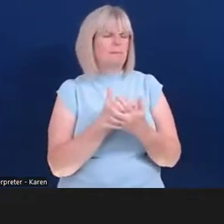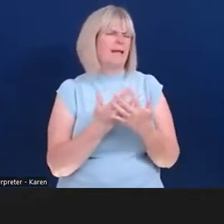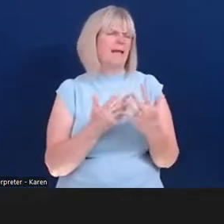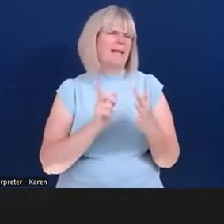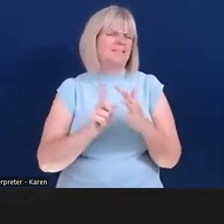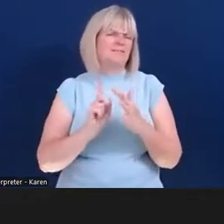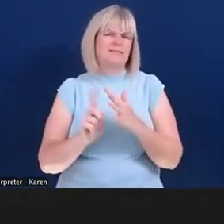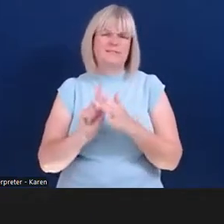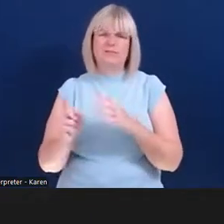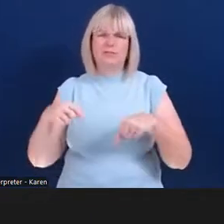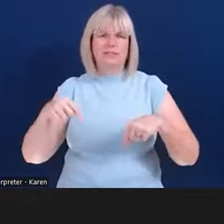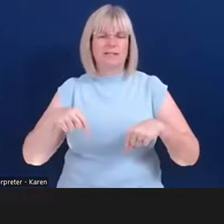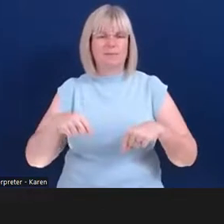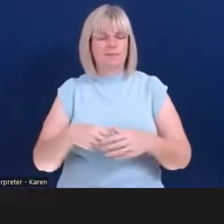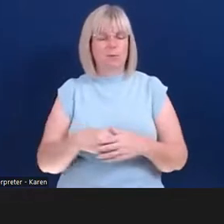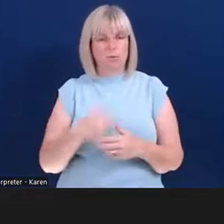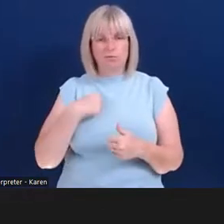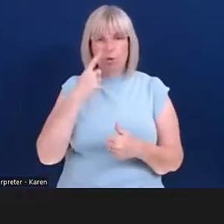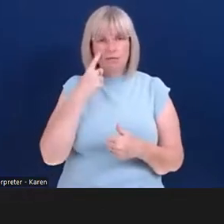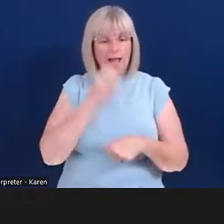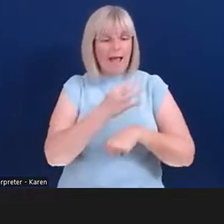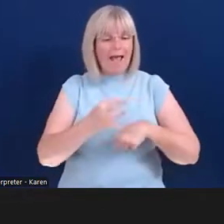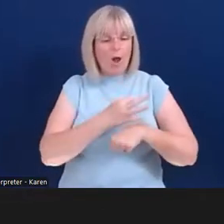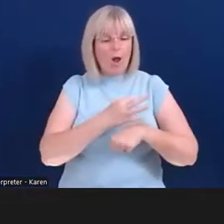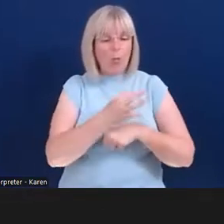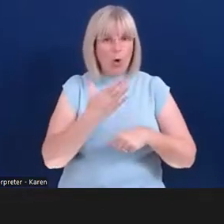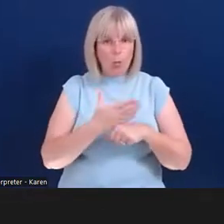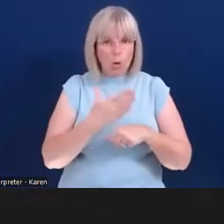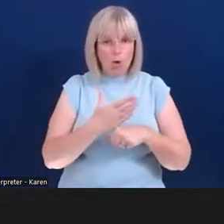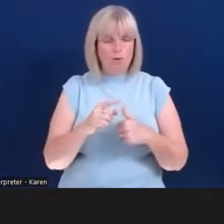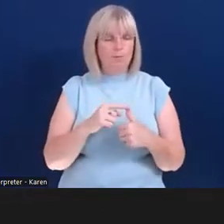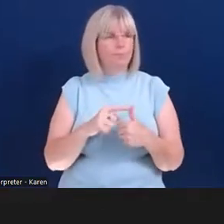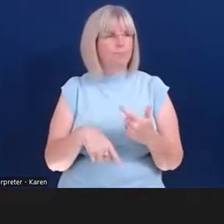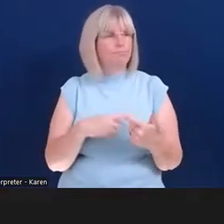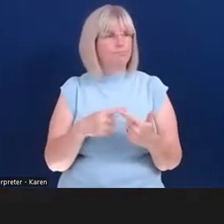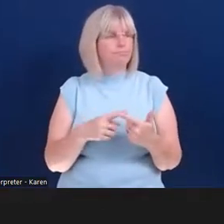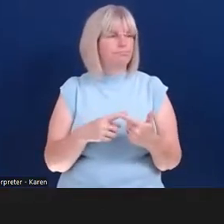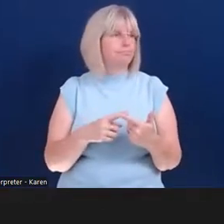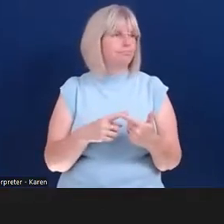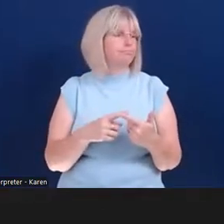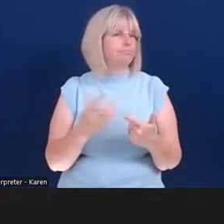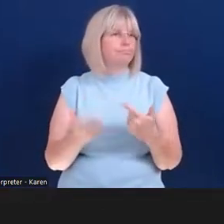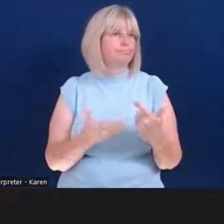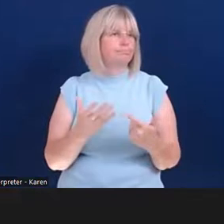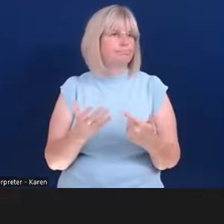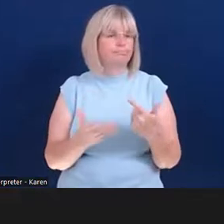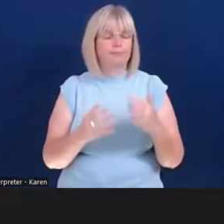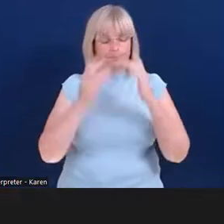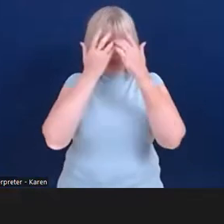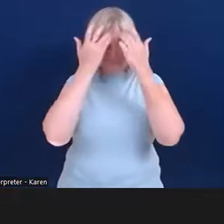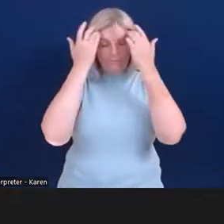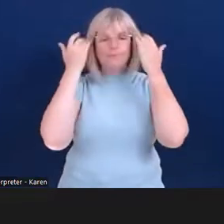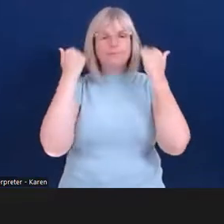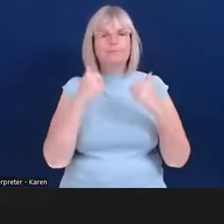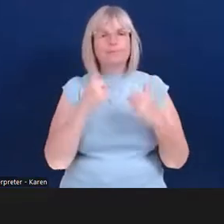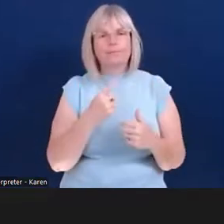looked at hours of work, we have looked at, maybe Ellie would appreciate where I'm coming from here, looking